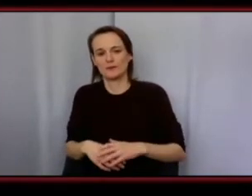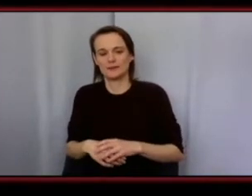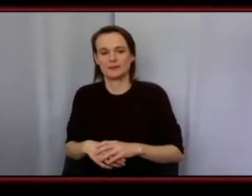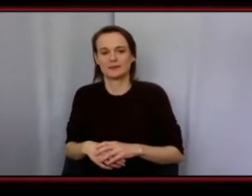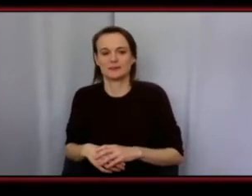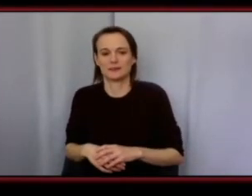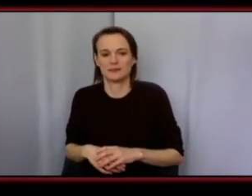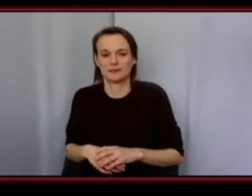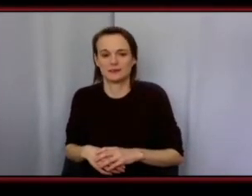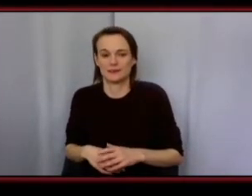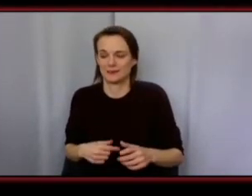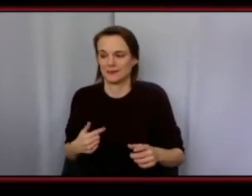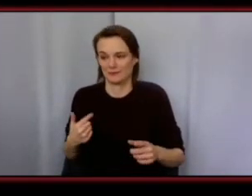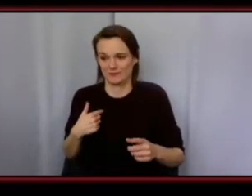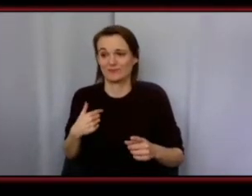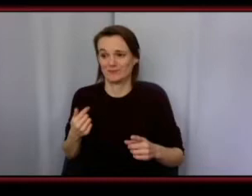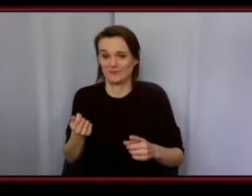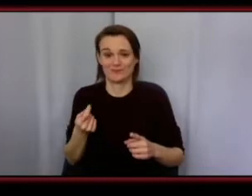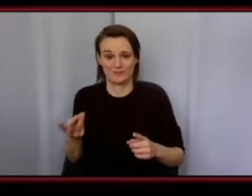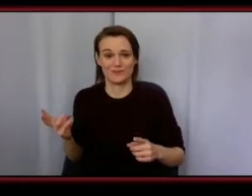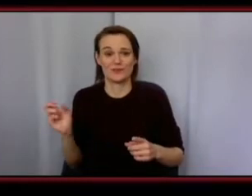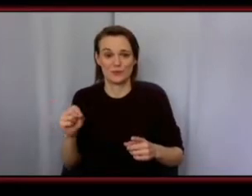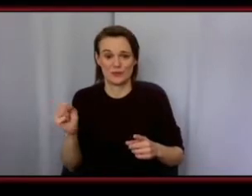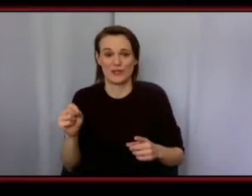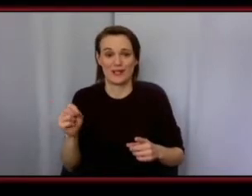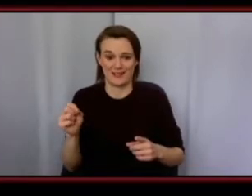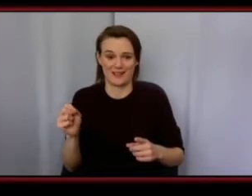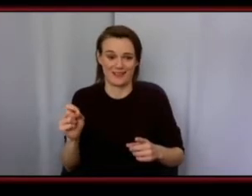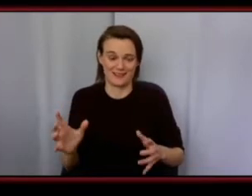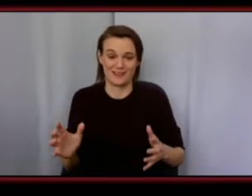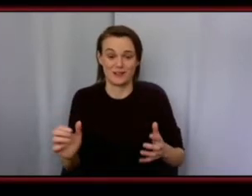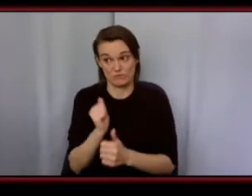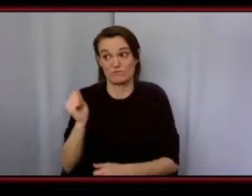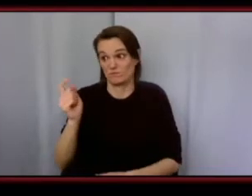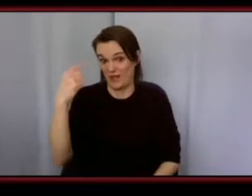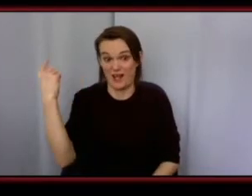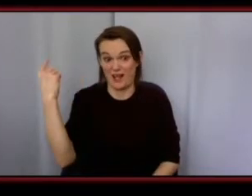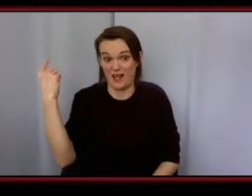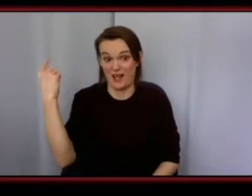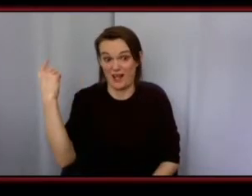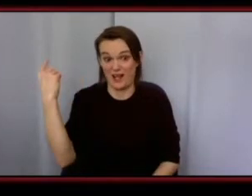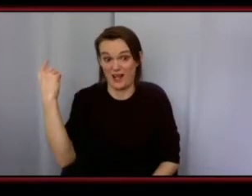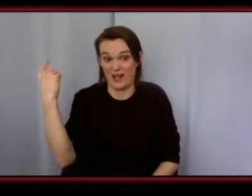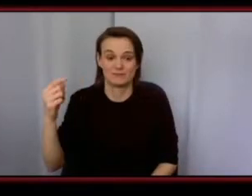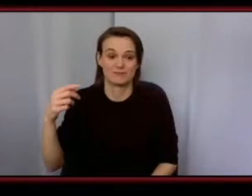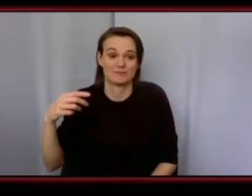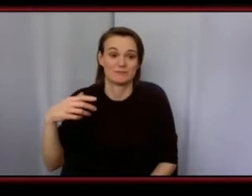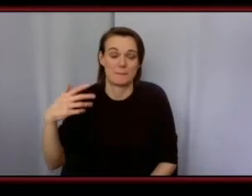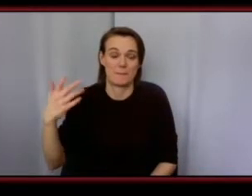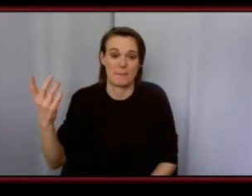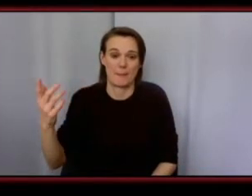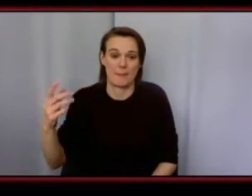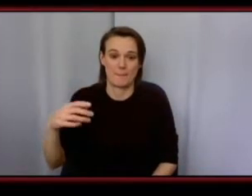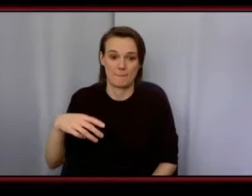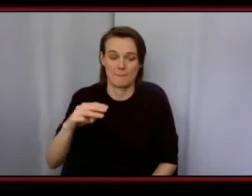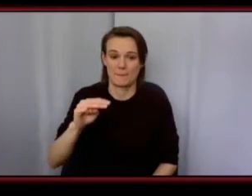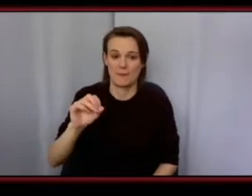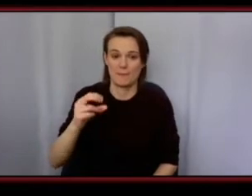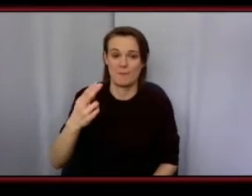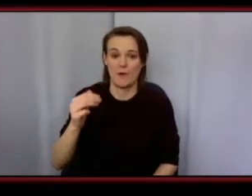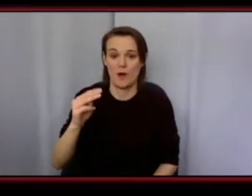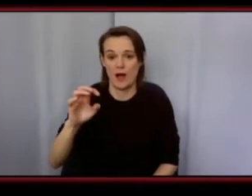would say um i got like a few role models and most of them are like are black and so i would say like uh muhammad ali